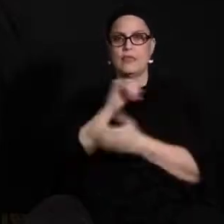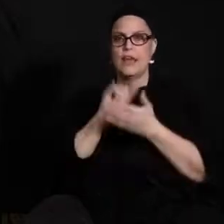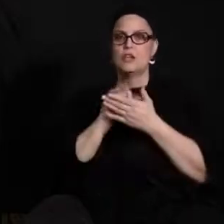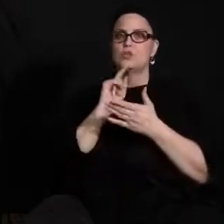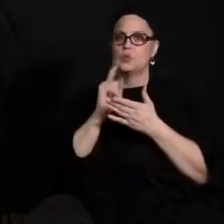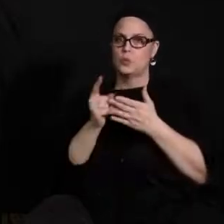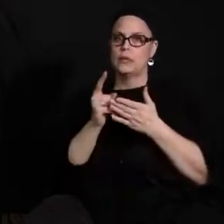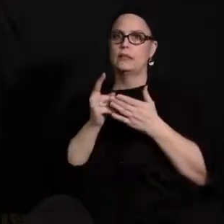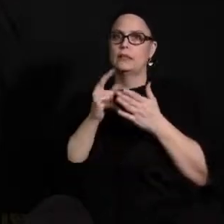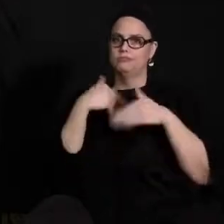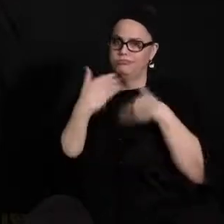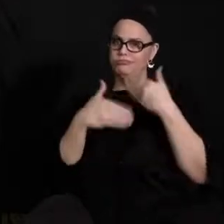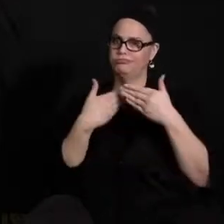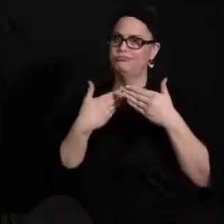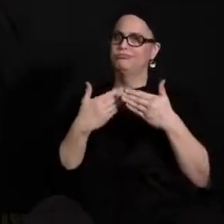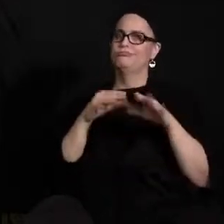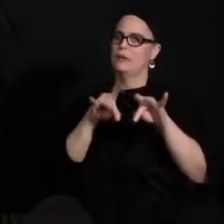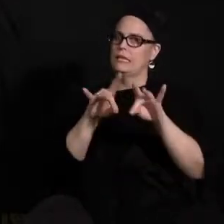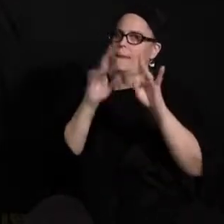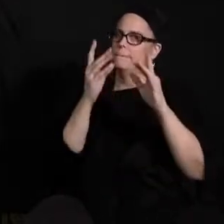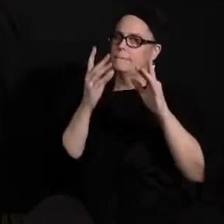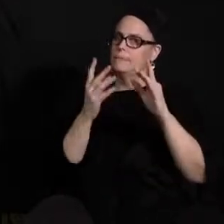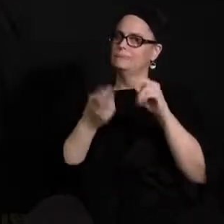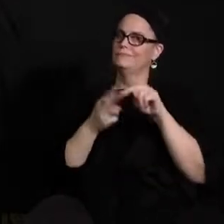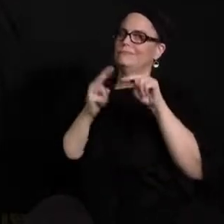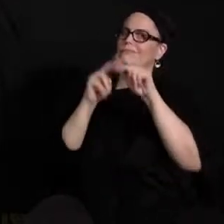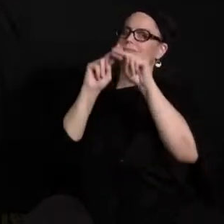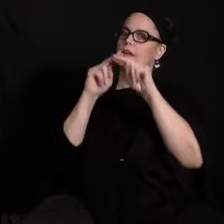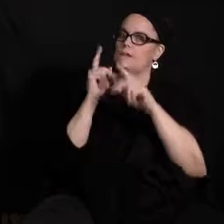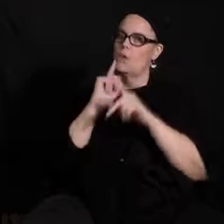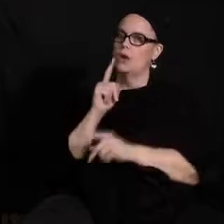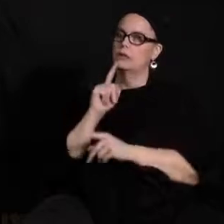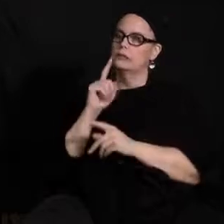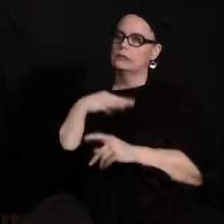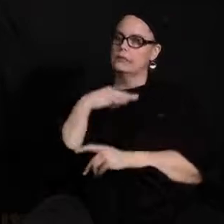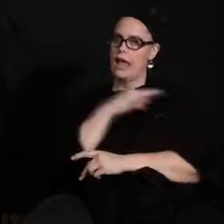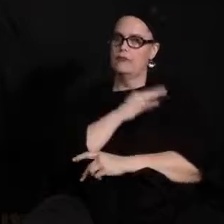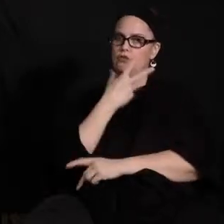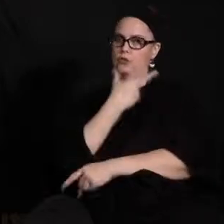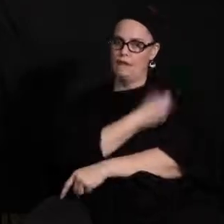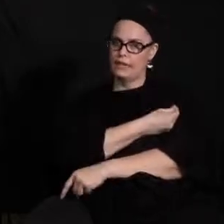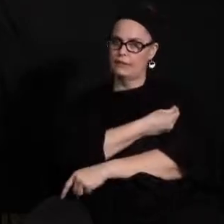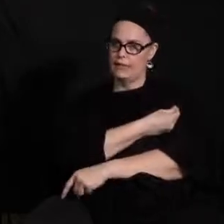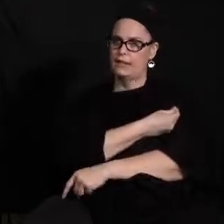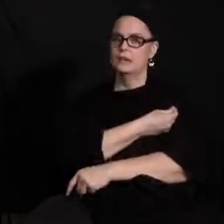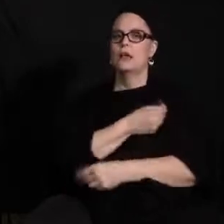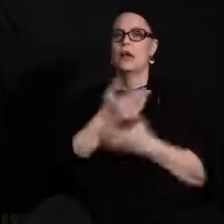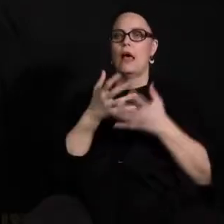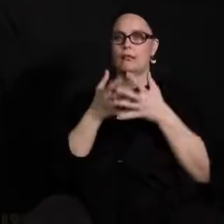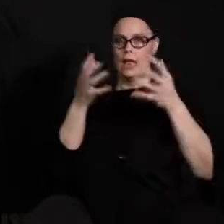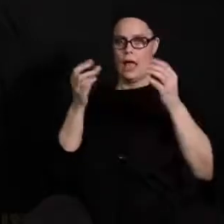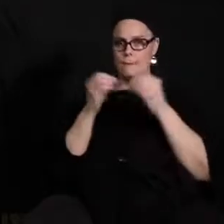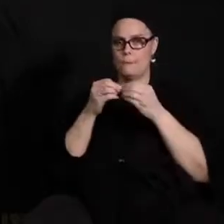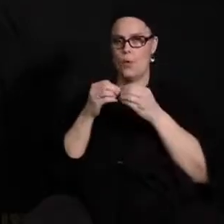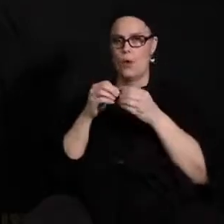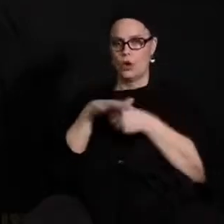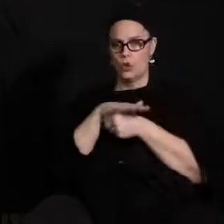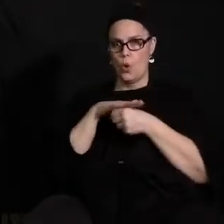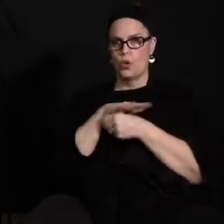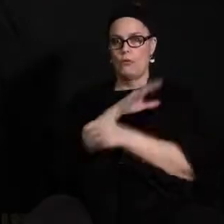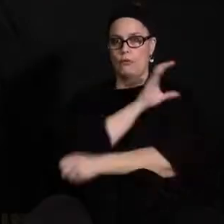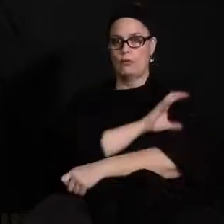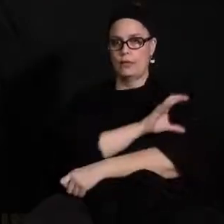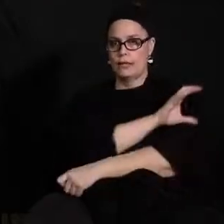ramped up a lot more recently with a lot more opportunities for our staff to get vaccinated lots more local clinics um